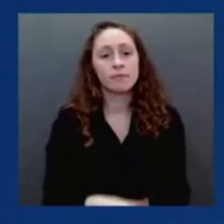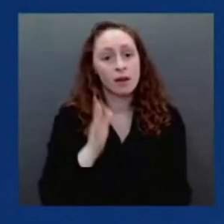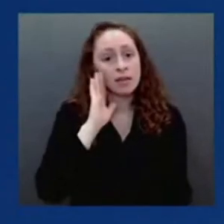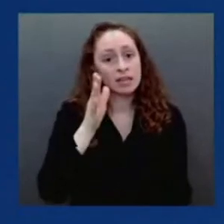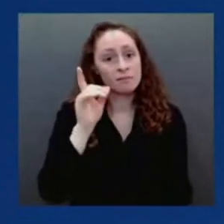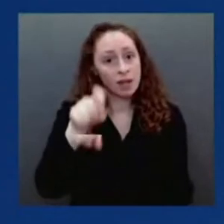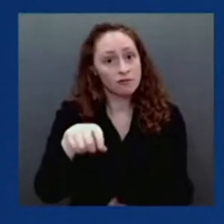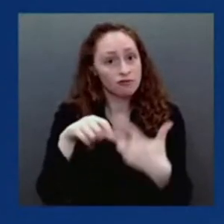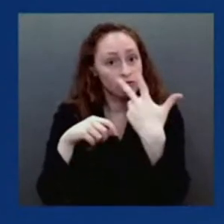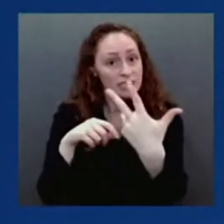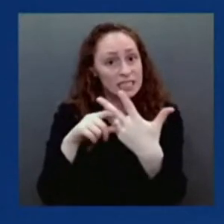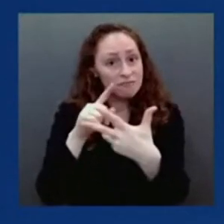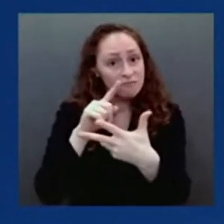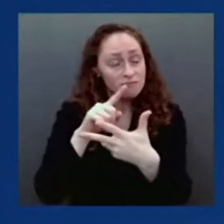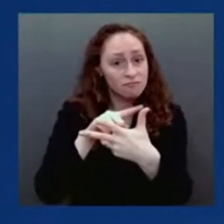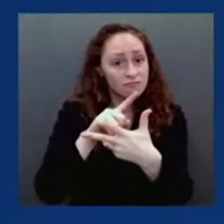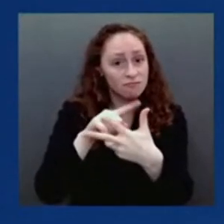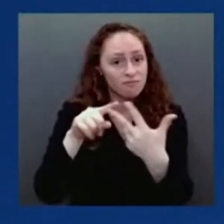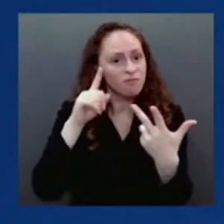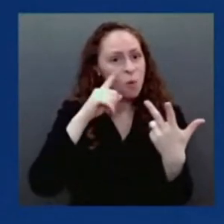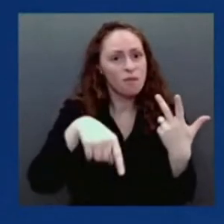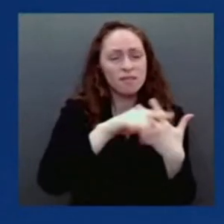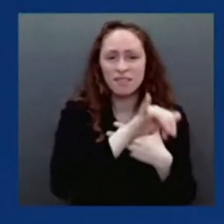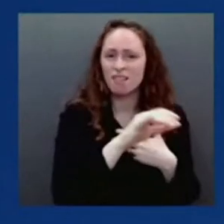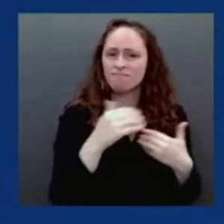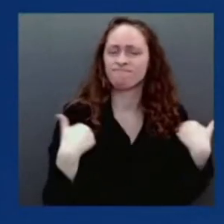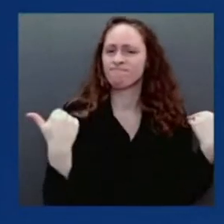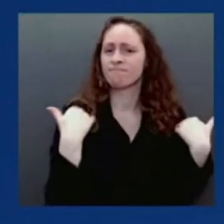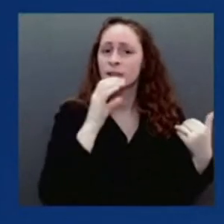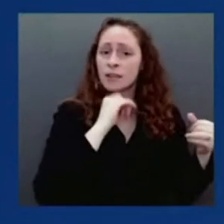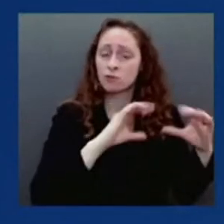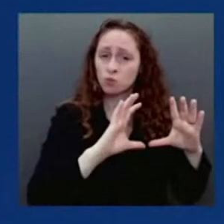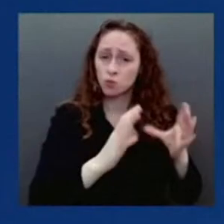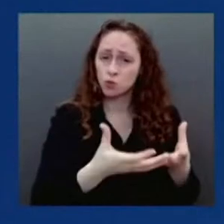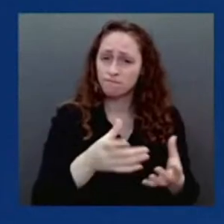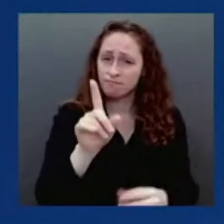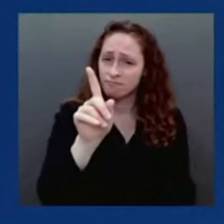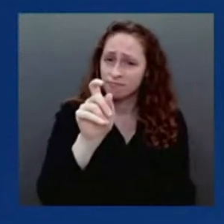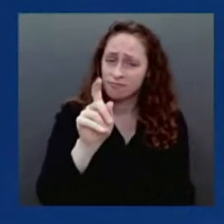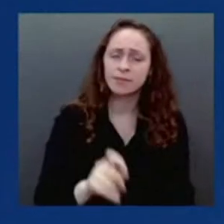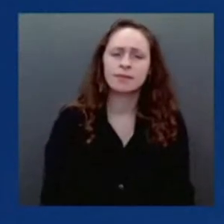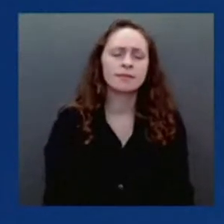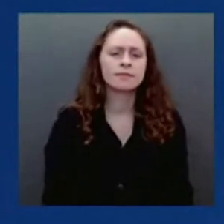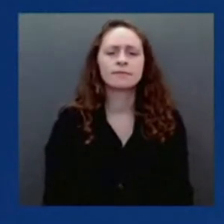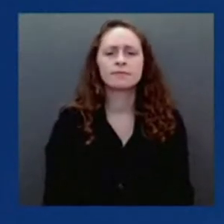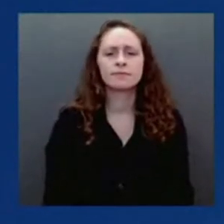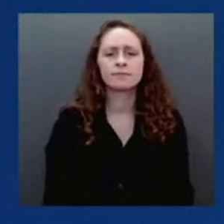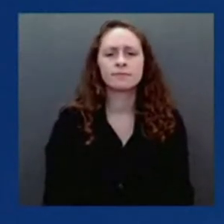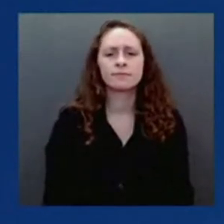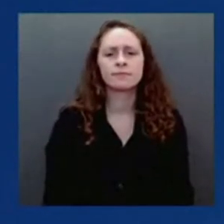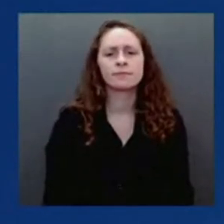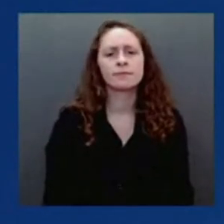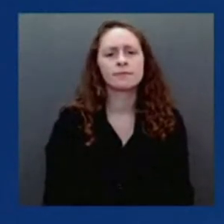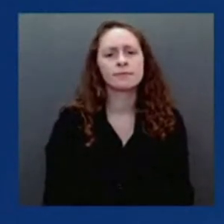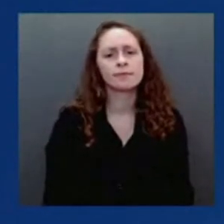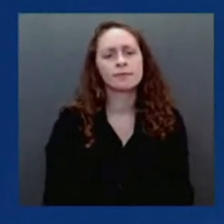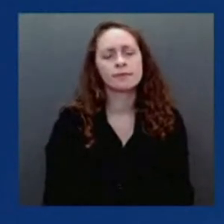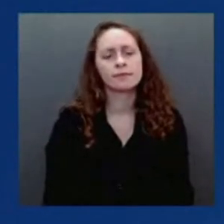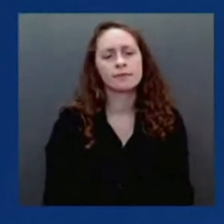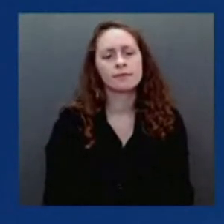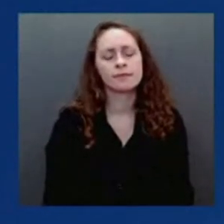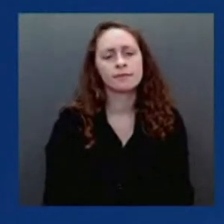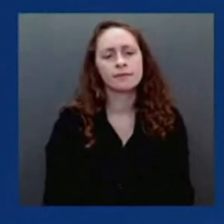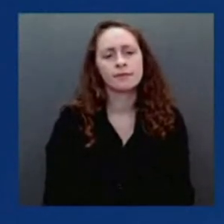on Paxlovid, do you think the rollout of patients is going well? Or are there things the government could be doing to make it easier to